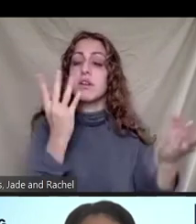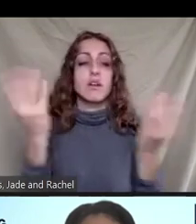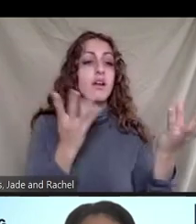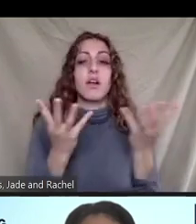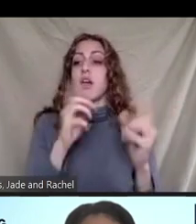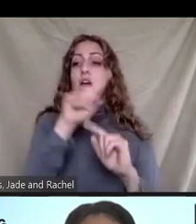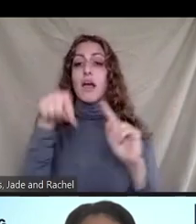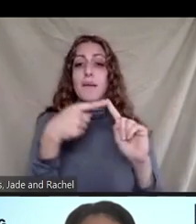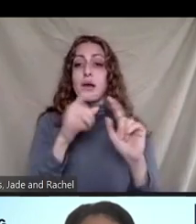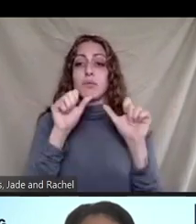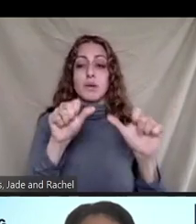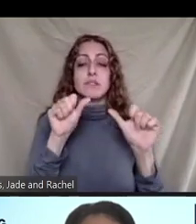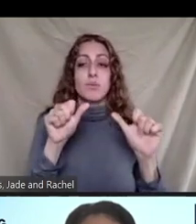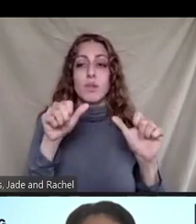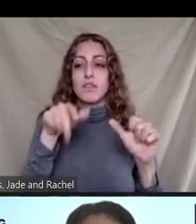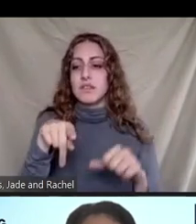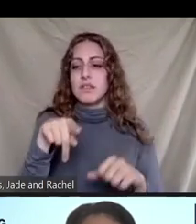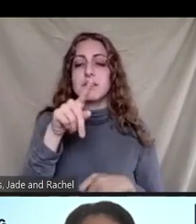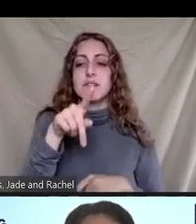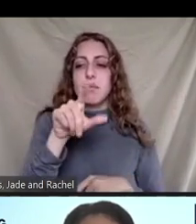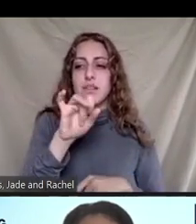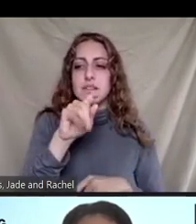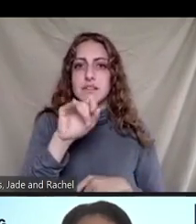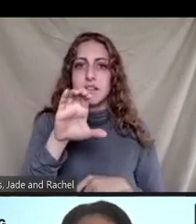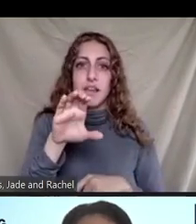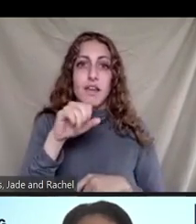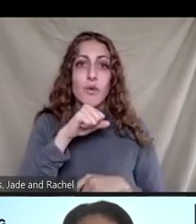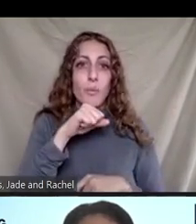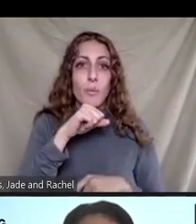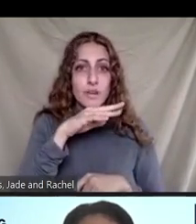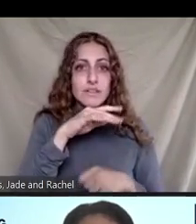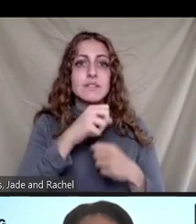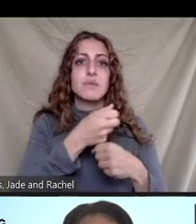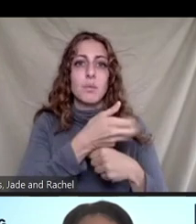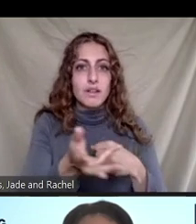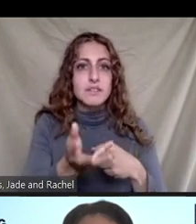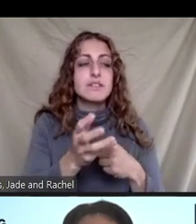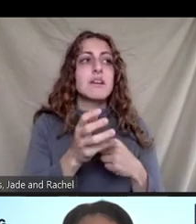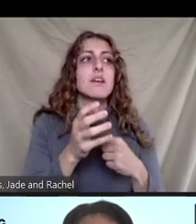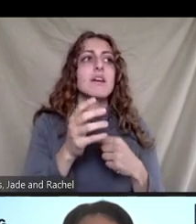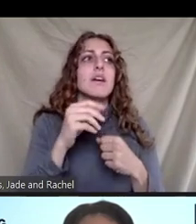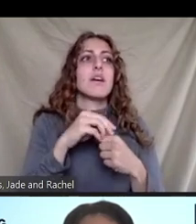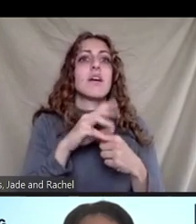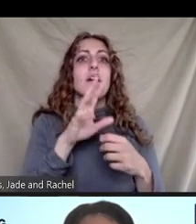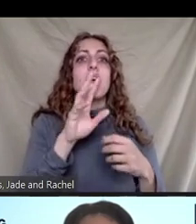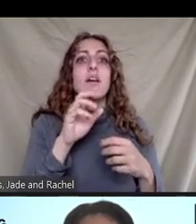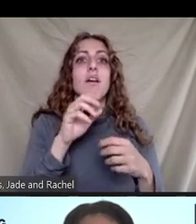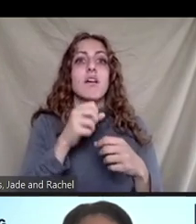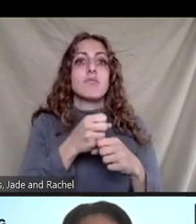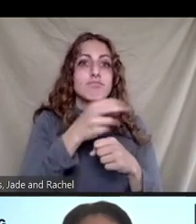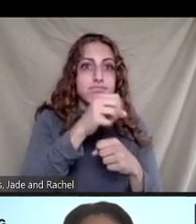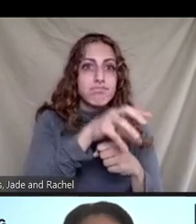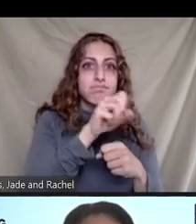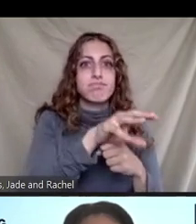plastic waste, um, going to the rivers or any like water stream, uh, because we generally talk about the,